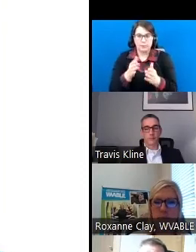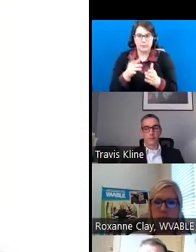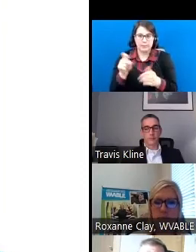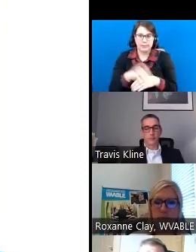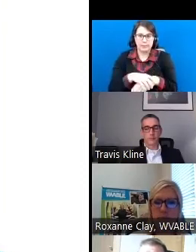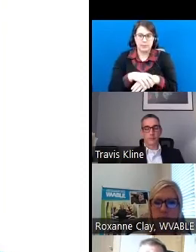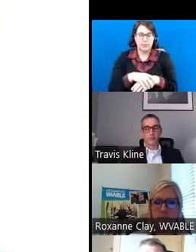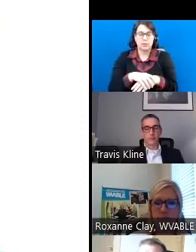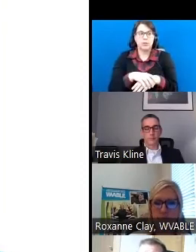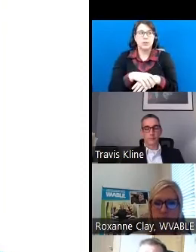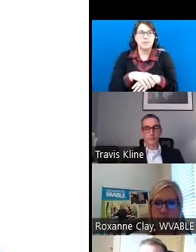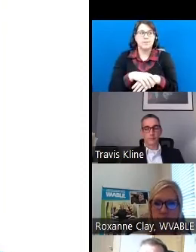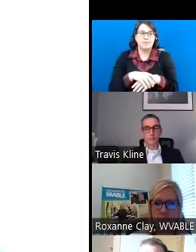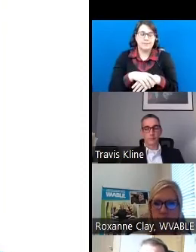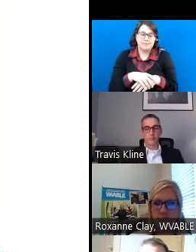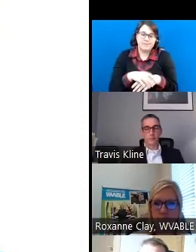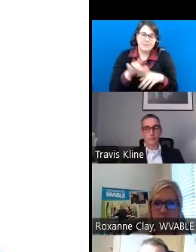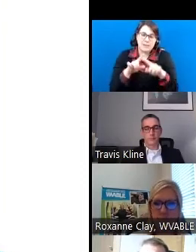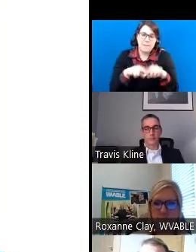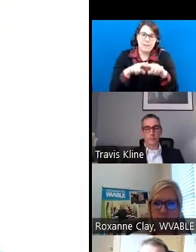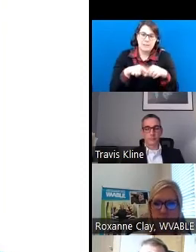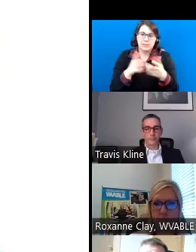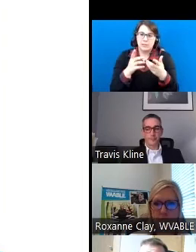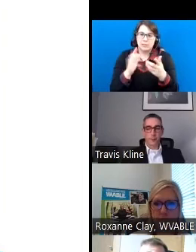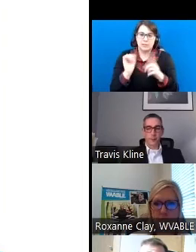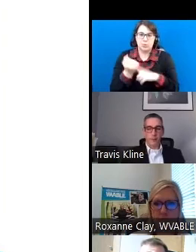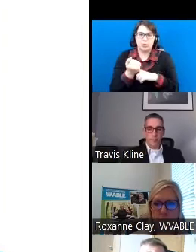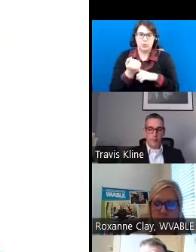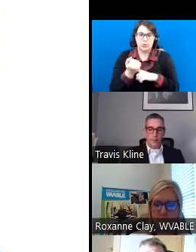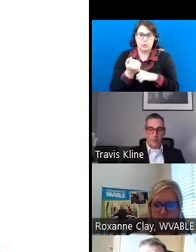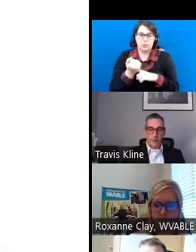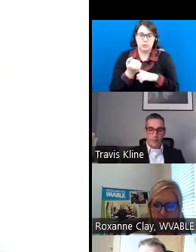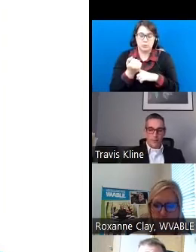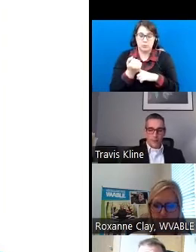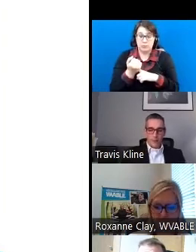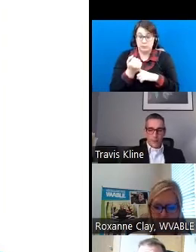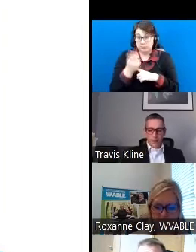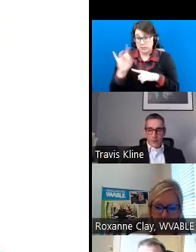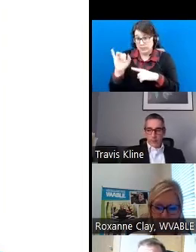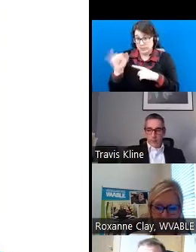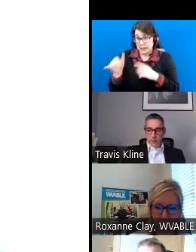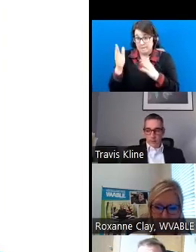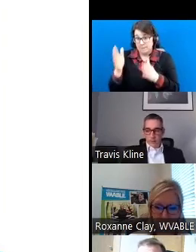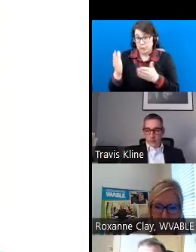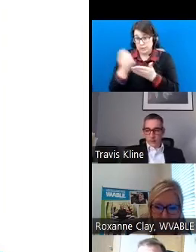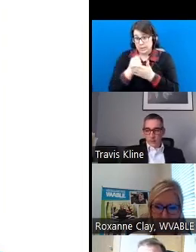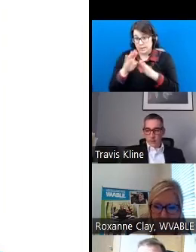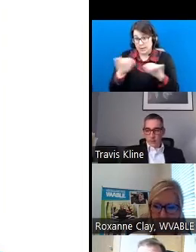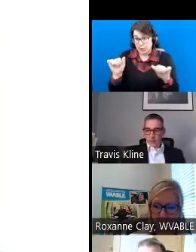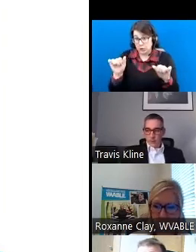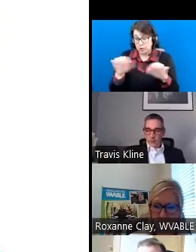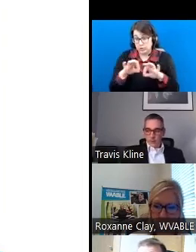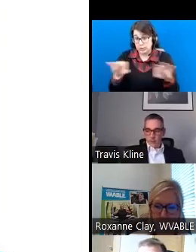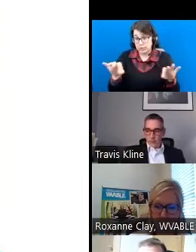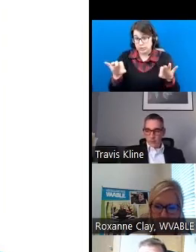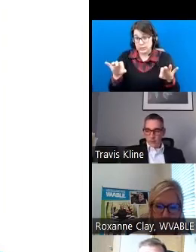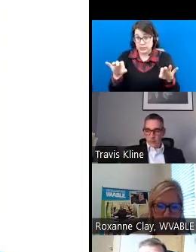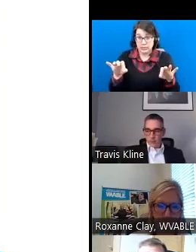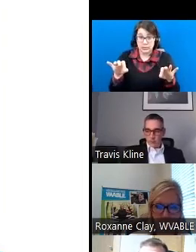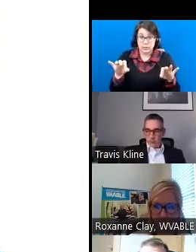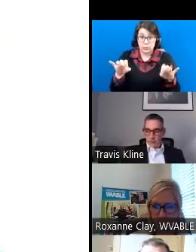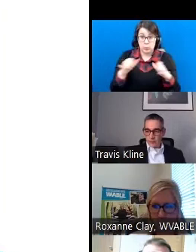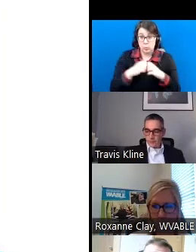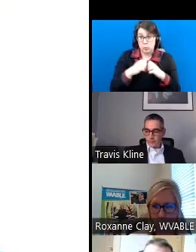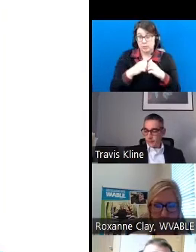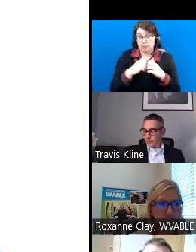So, again, it really does depend on what the situation is. Did the individual achieve their bachelor's degree and have some type of